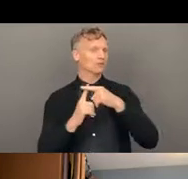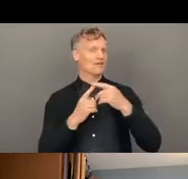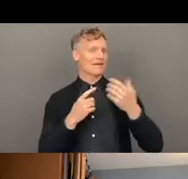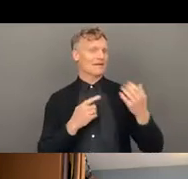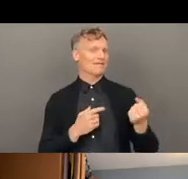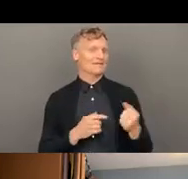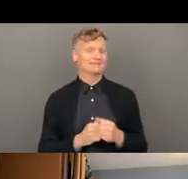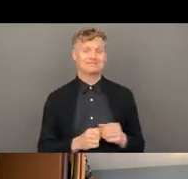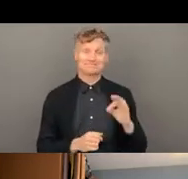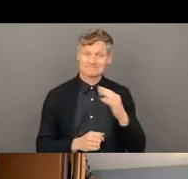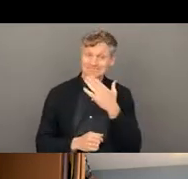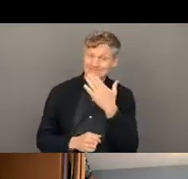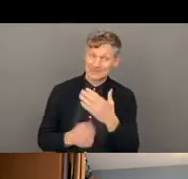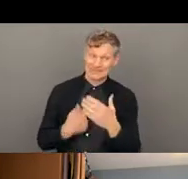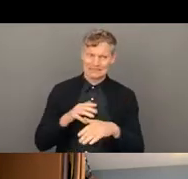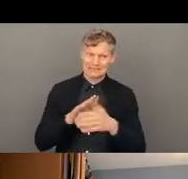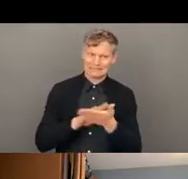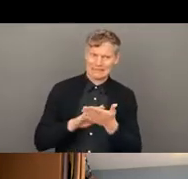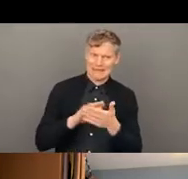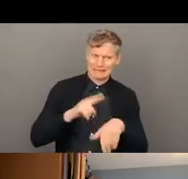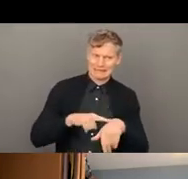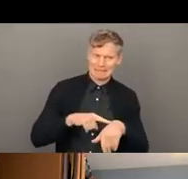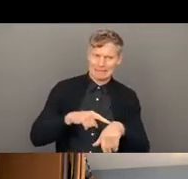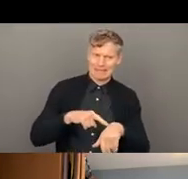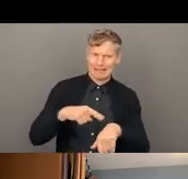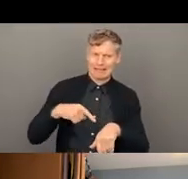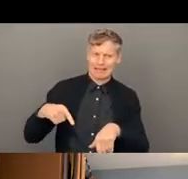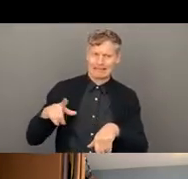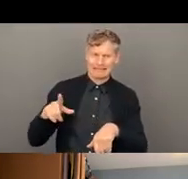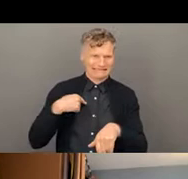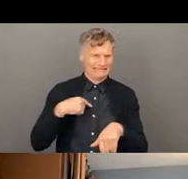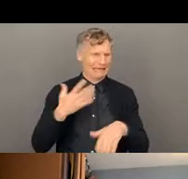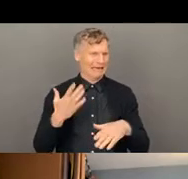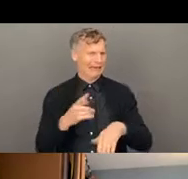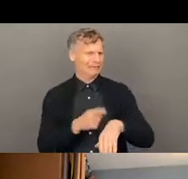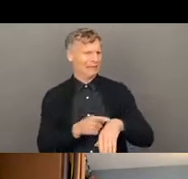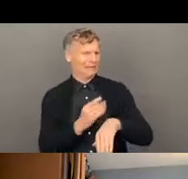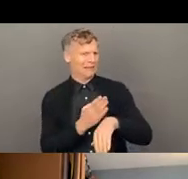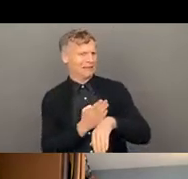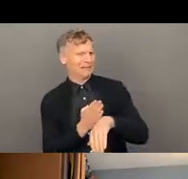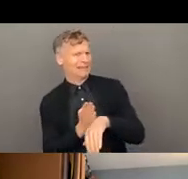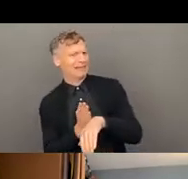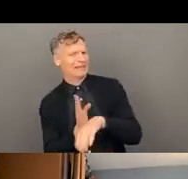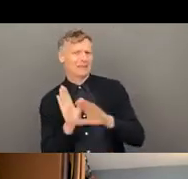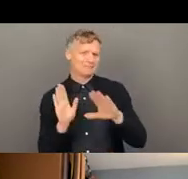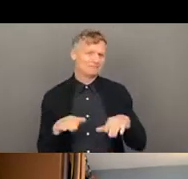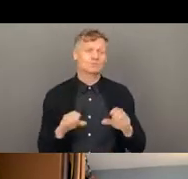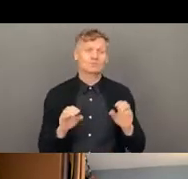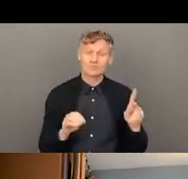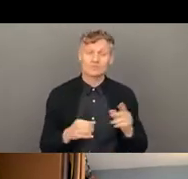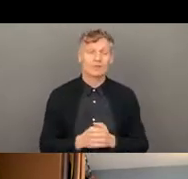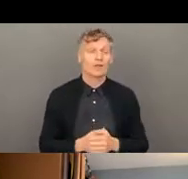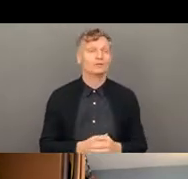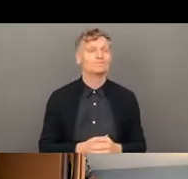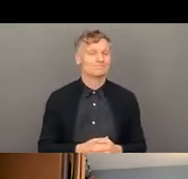over time, but, um, sorry, Sharon, did you want to jump in there? I do. I just wanted to note that even taking Shane's skill